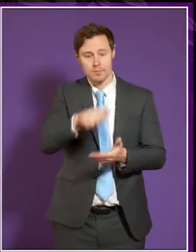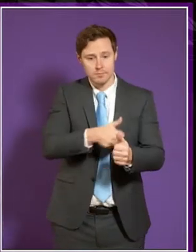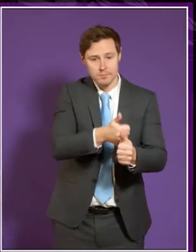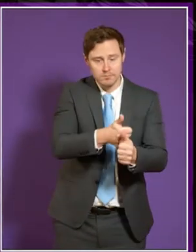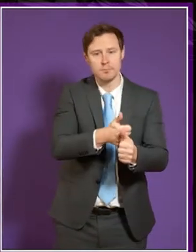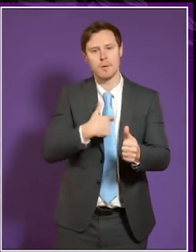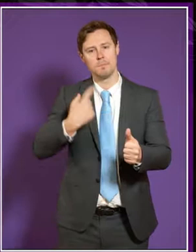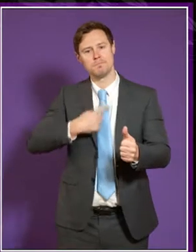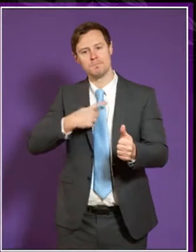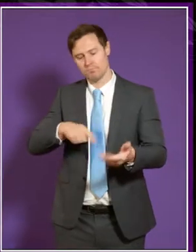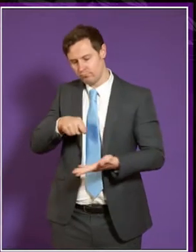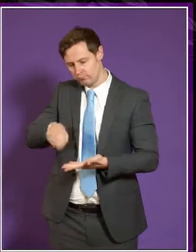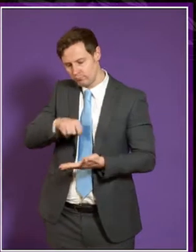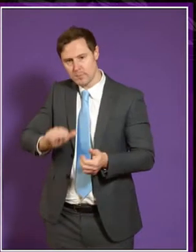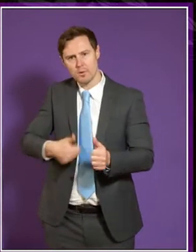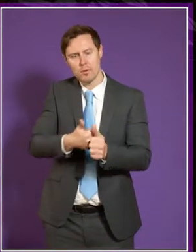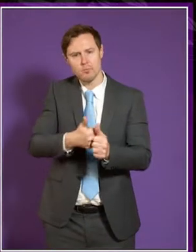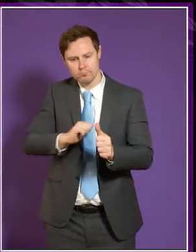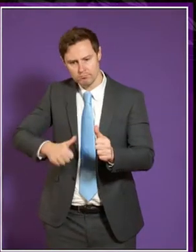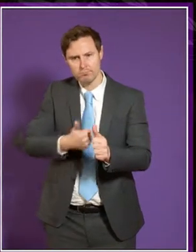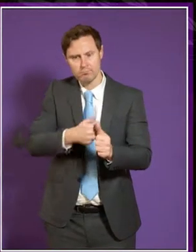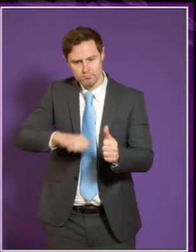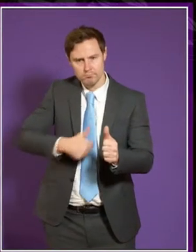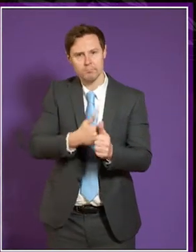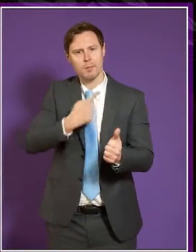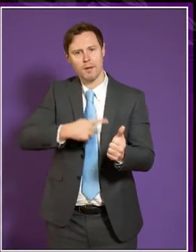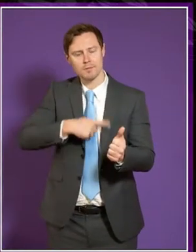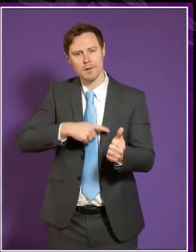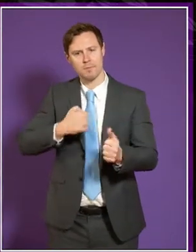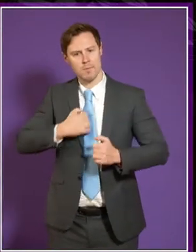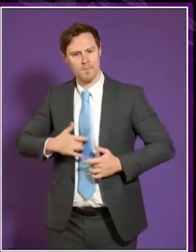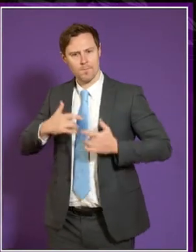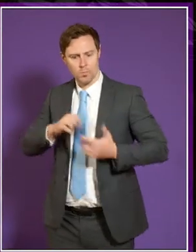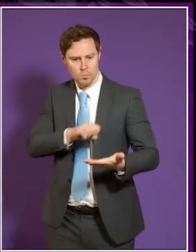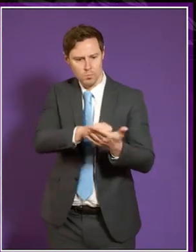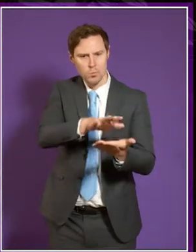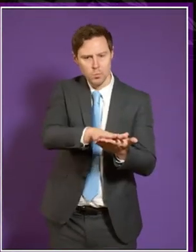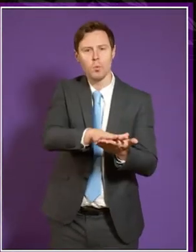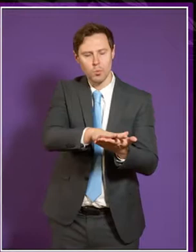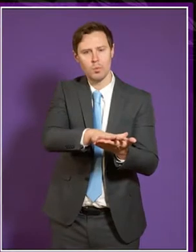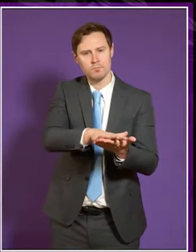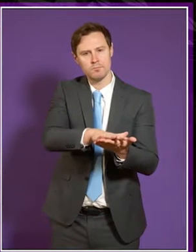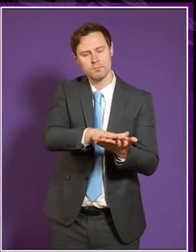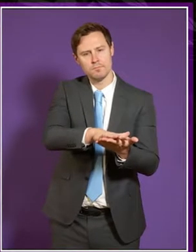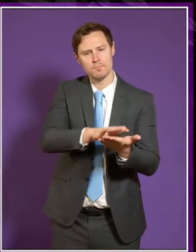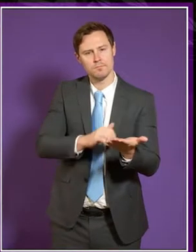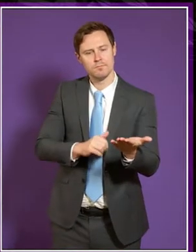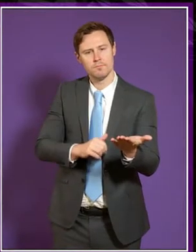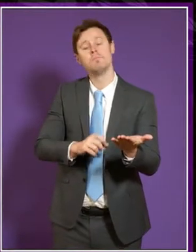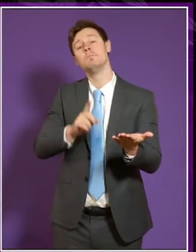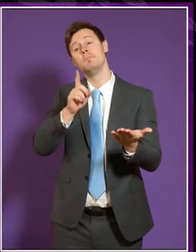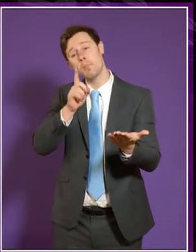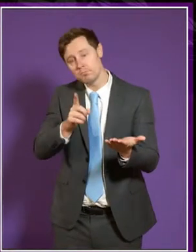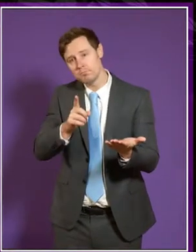included commentary by myself, which inevitably expresses views to a greater extent. But